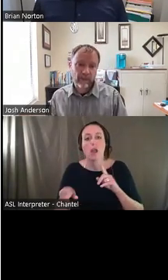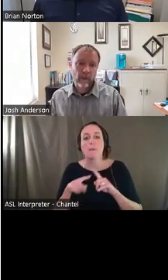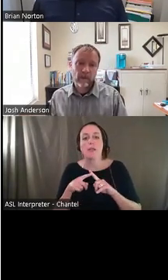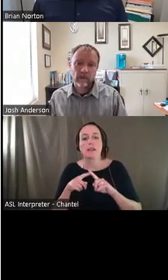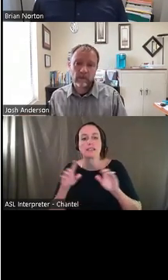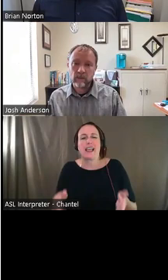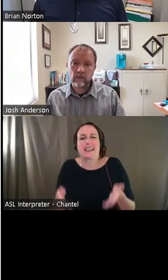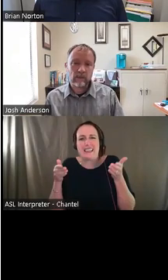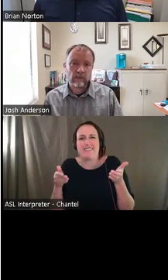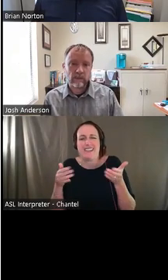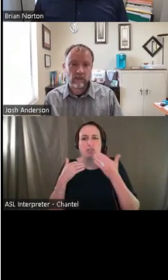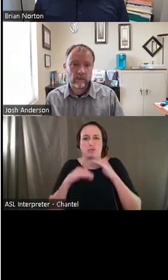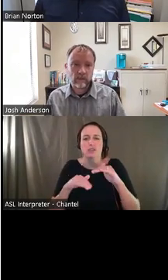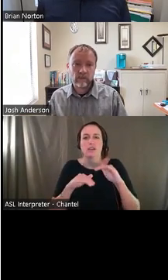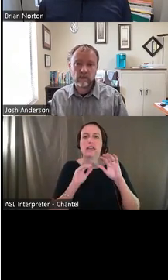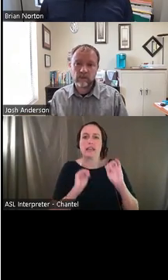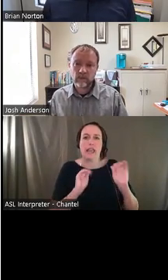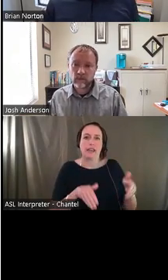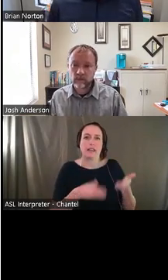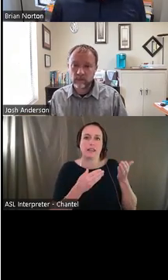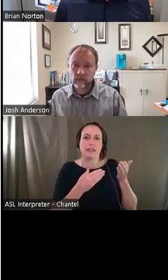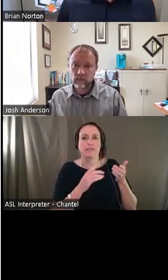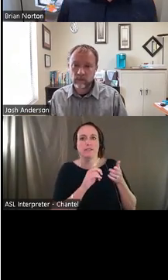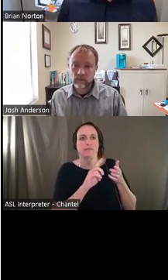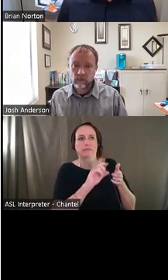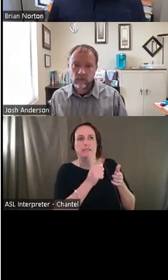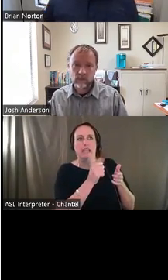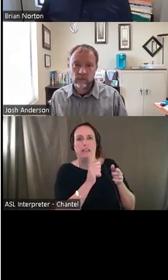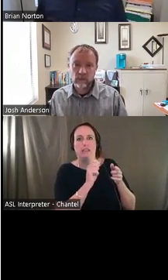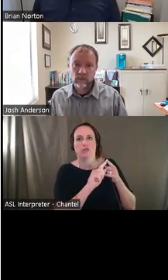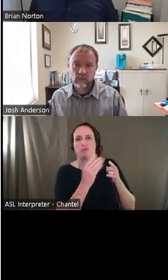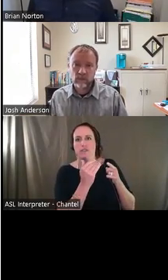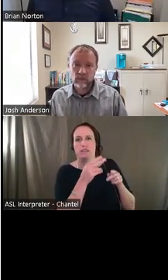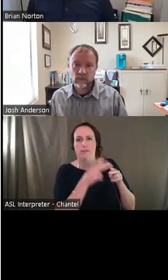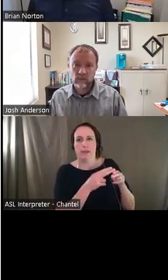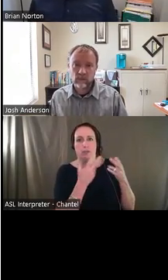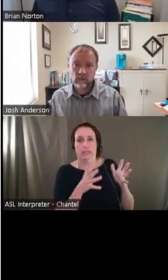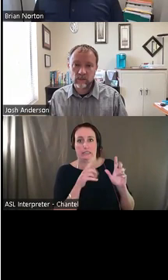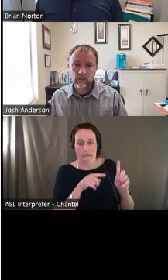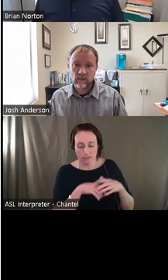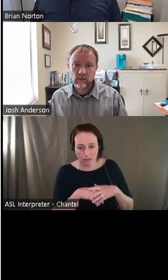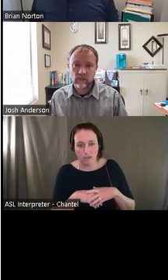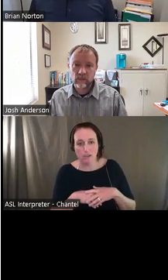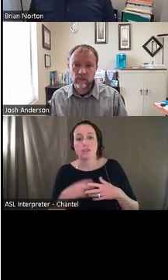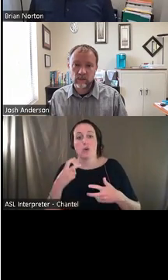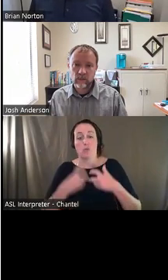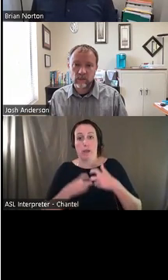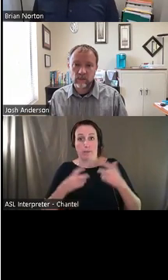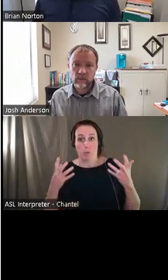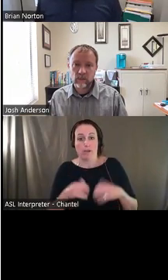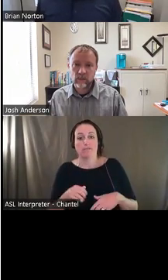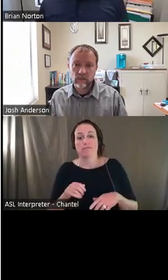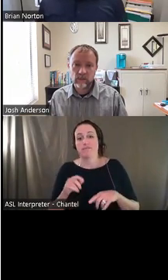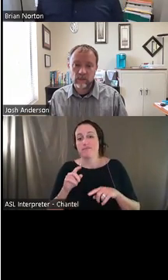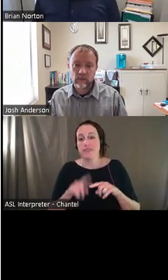We'll say it's a 10 to 15 pound lifting restriction. Um, and so the problem that they have, um, is they can't read